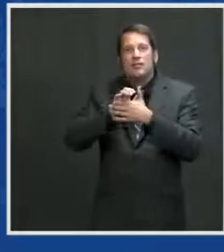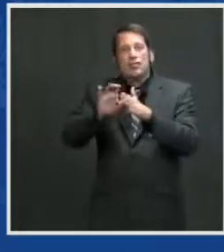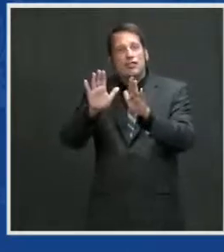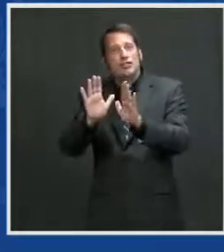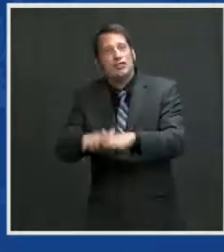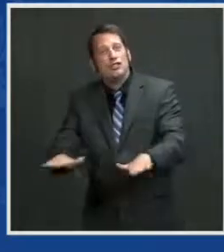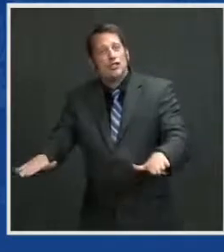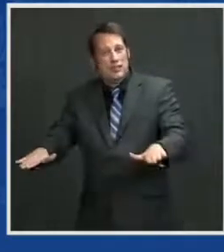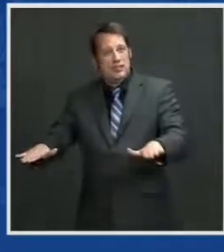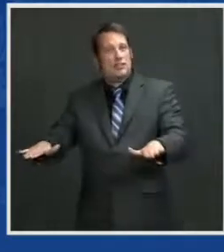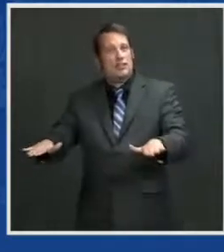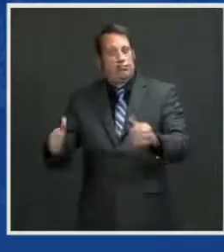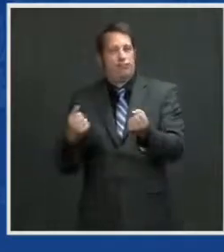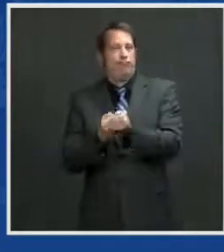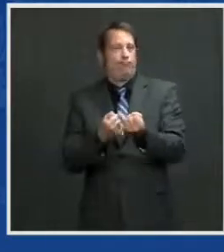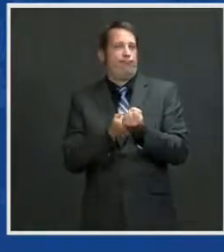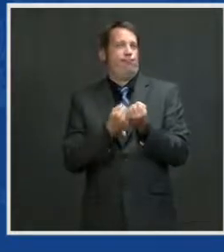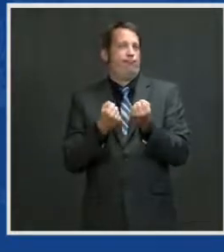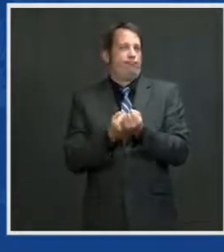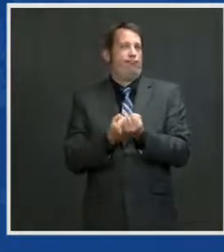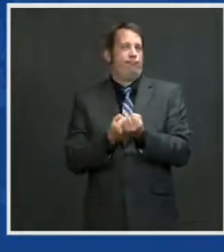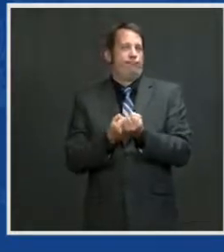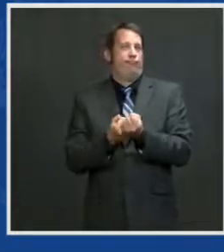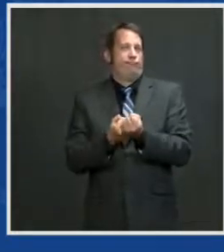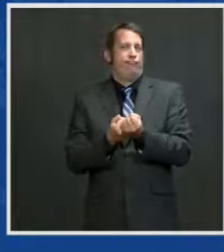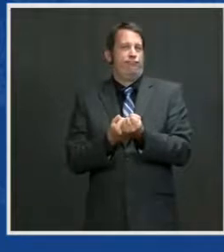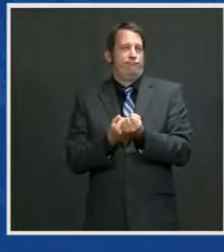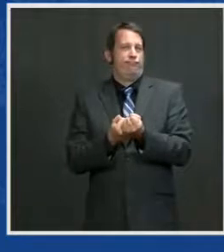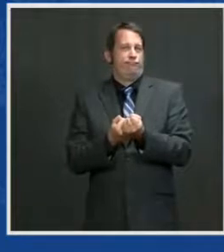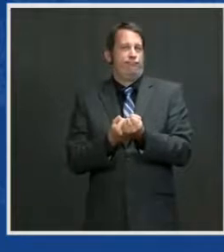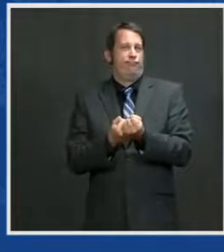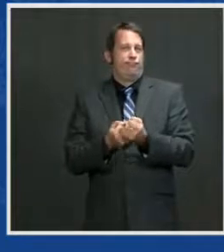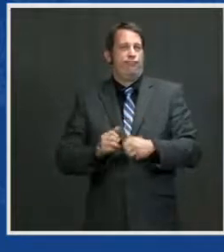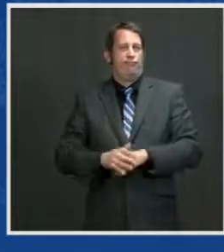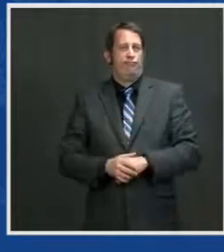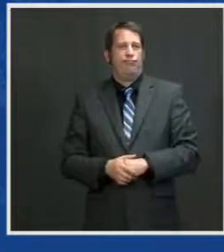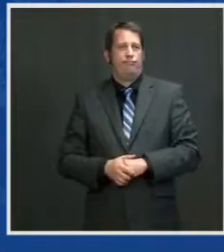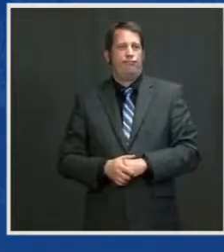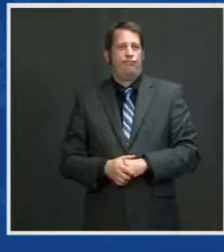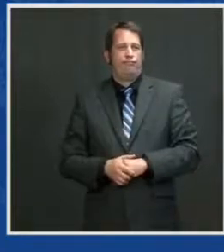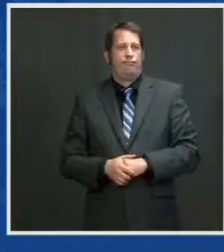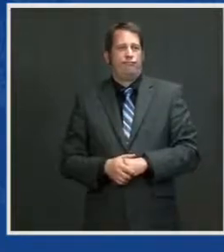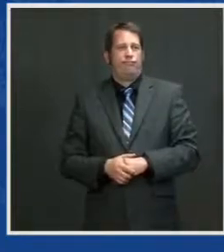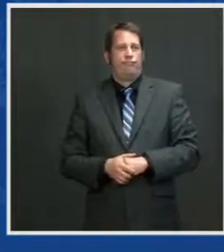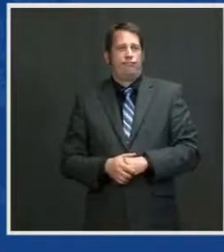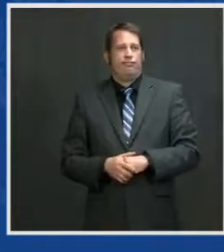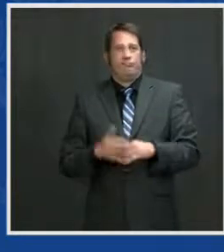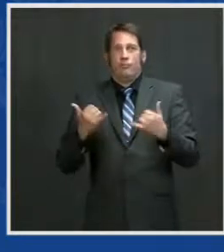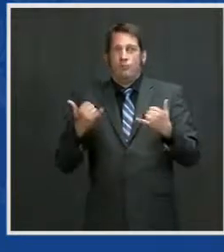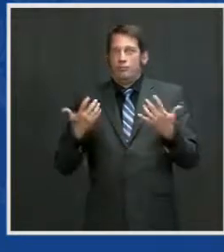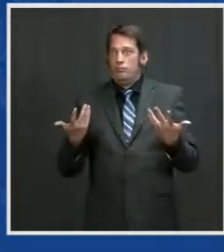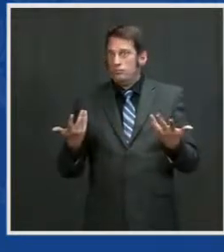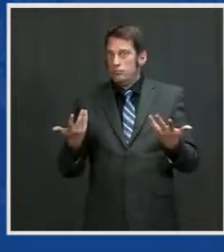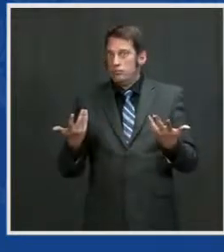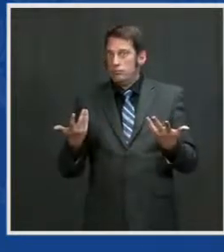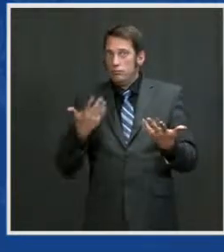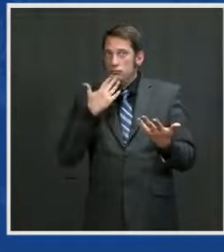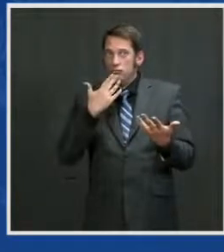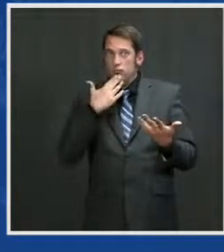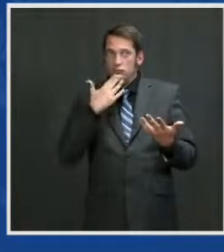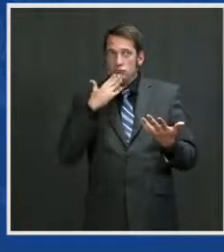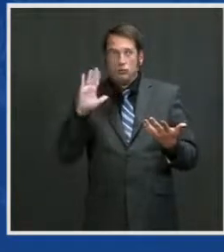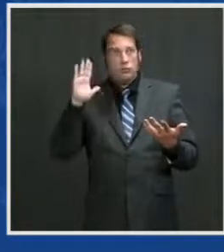amazing job keeping COVID-19 under control on the base, you took care of each other and your mental health throughout the